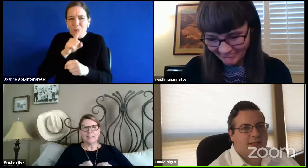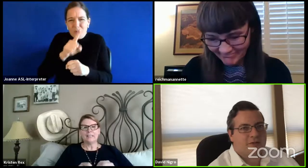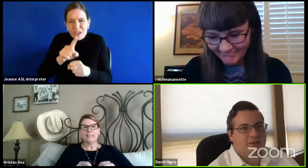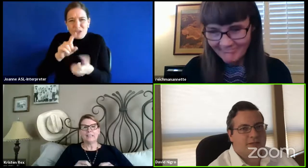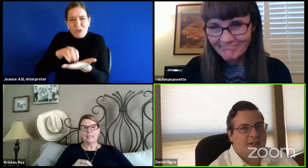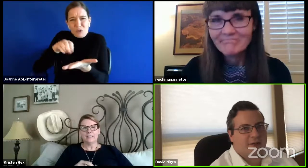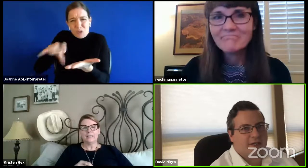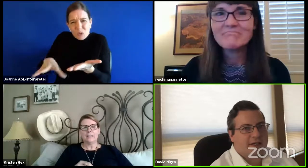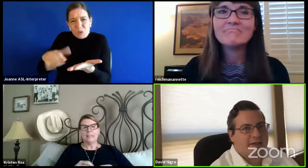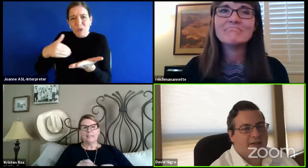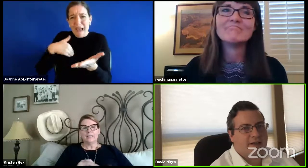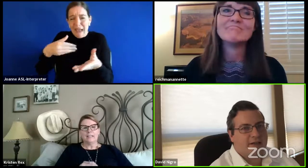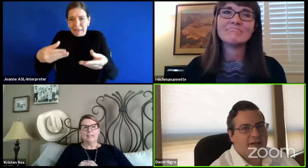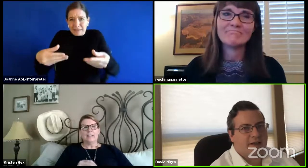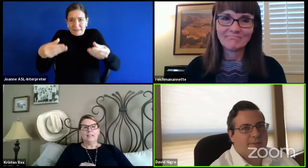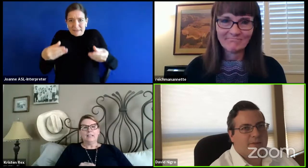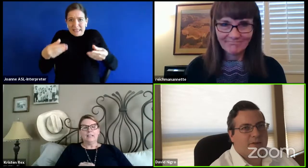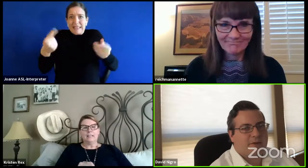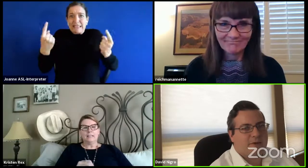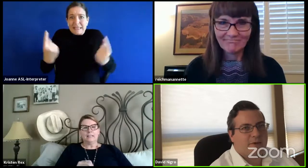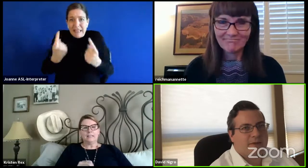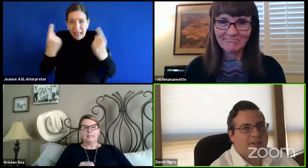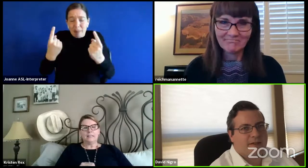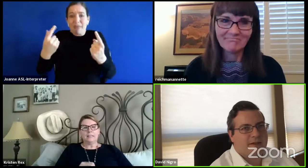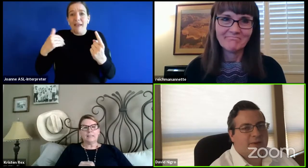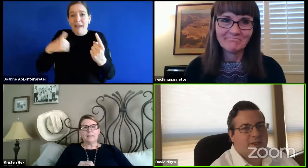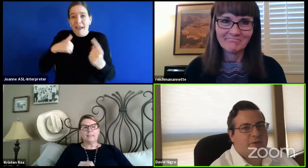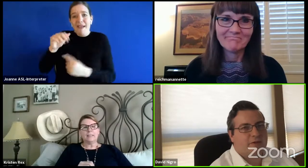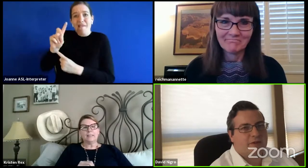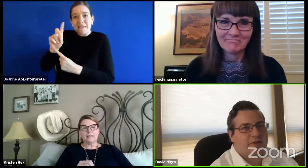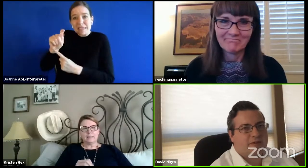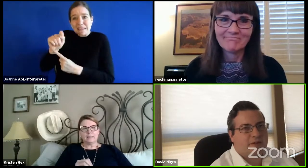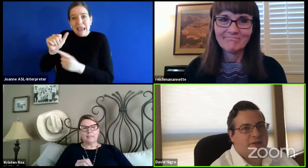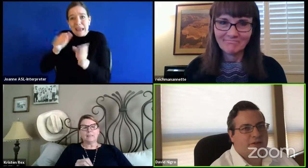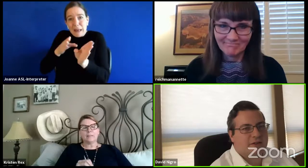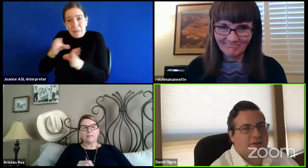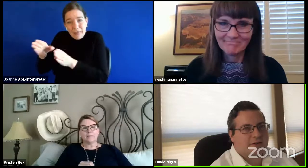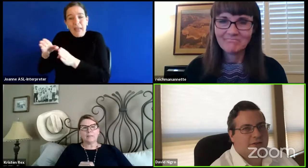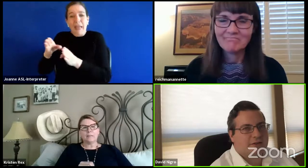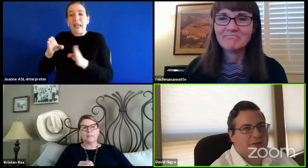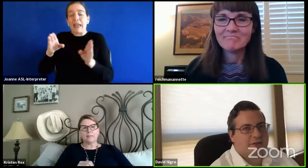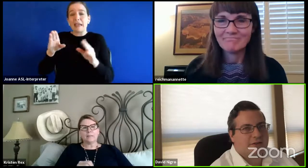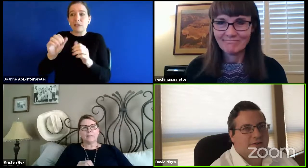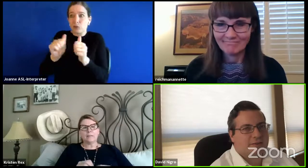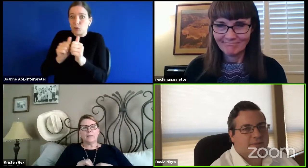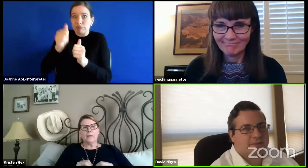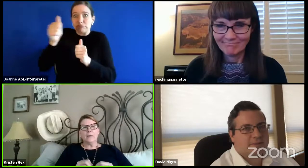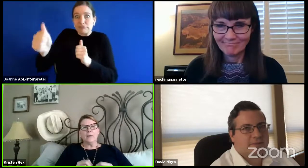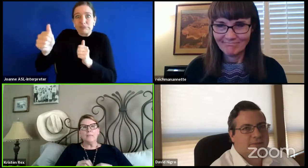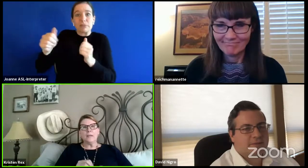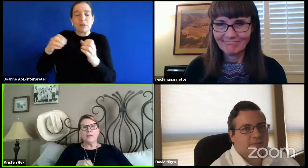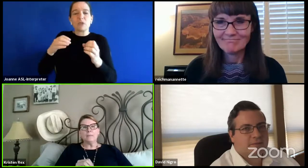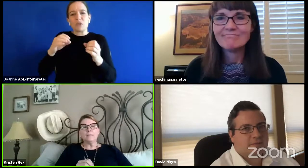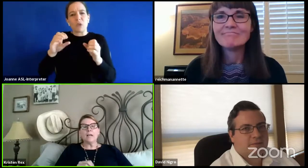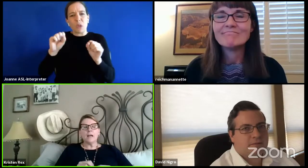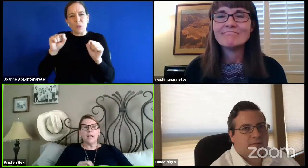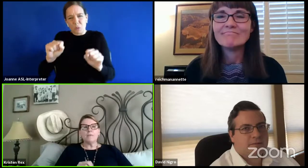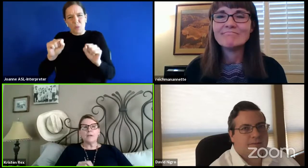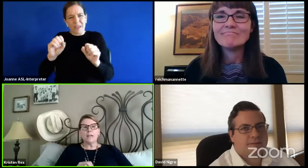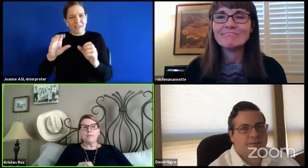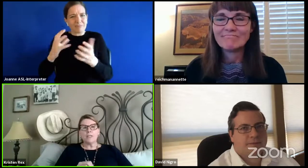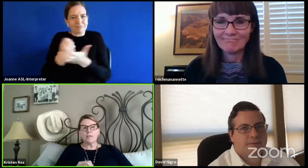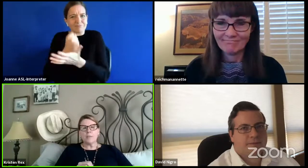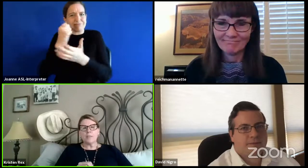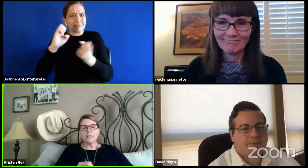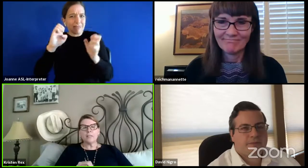telecommunications or data plan, um, to, to partake and make use of these, of these education services? Um, the, I'll